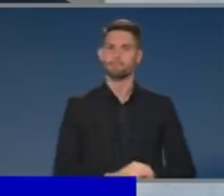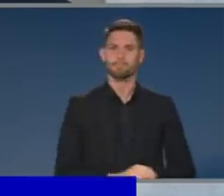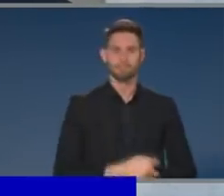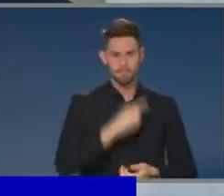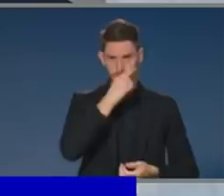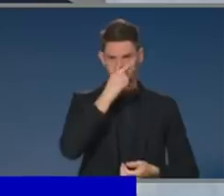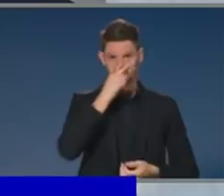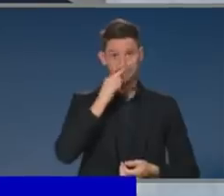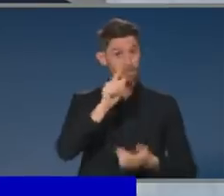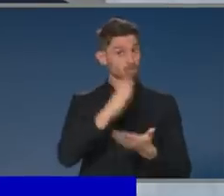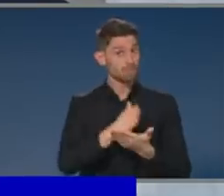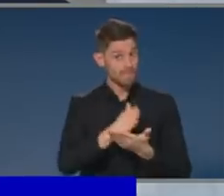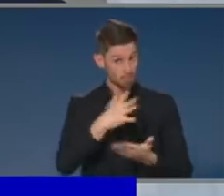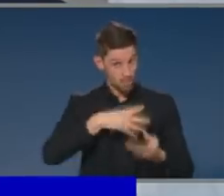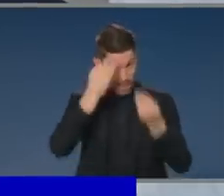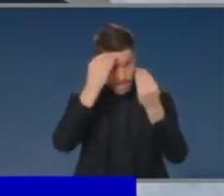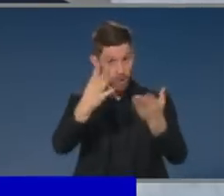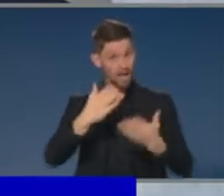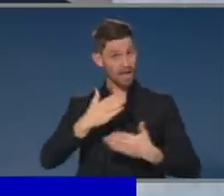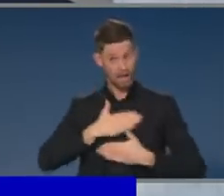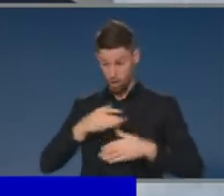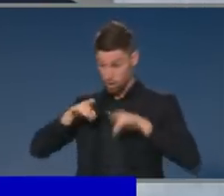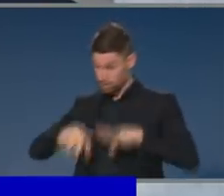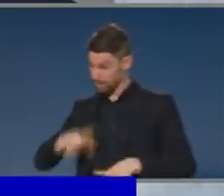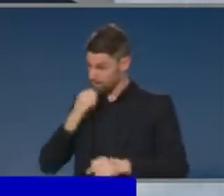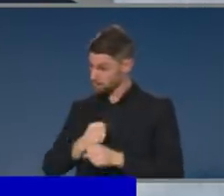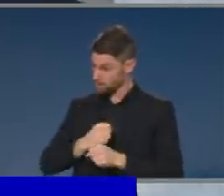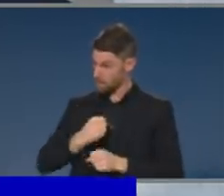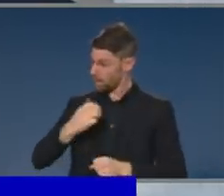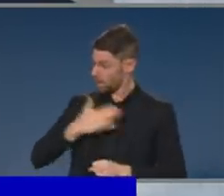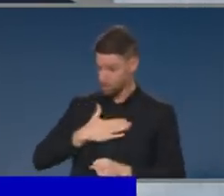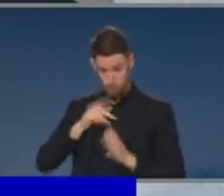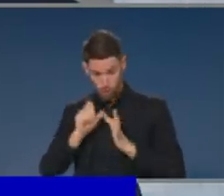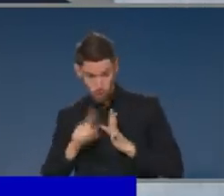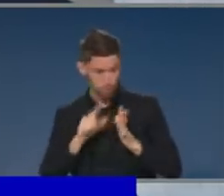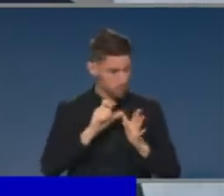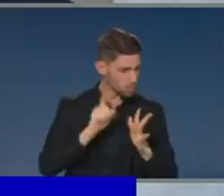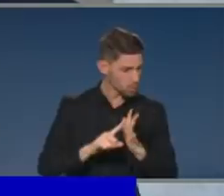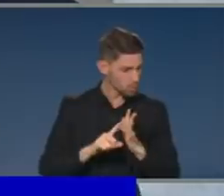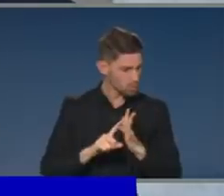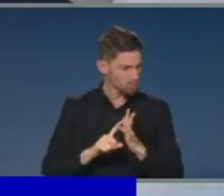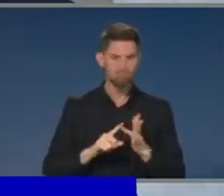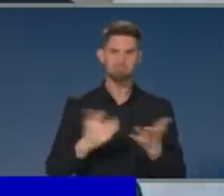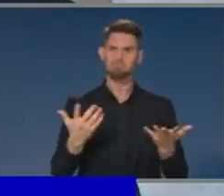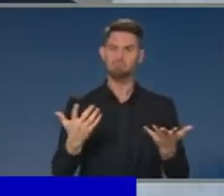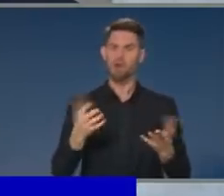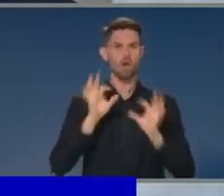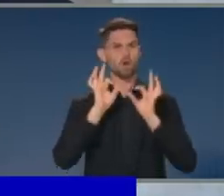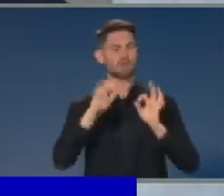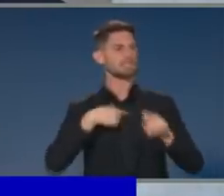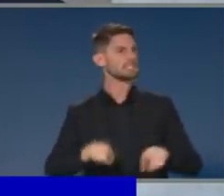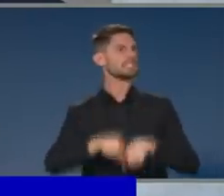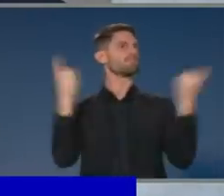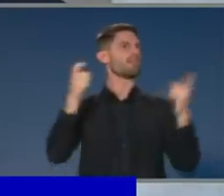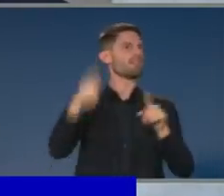Australian Government is doing is completely unremarkable. We are standing our ground on our values and the things that we